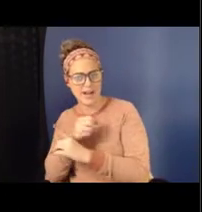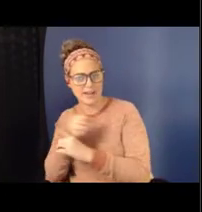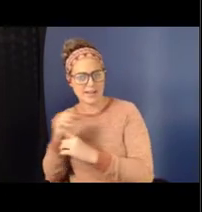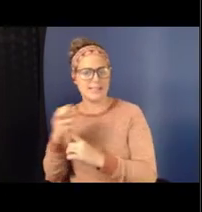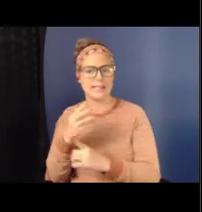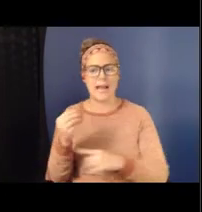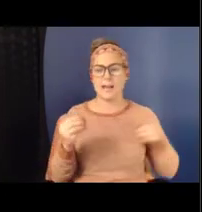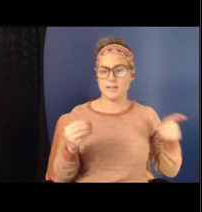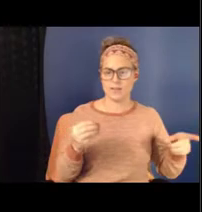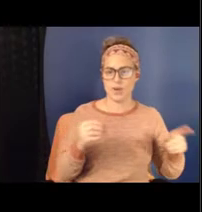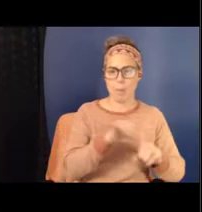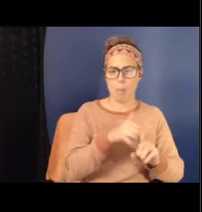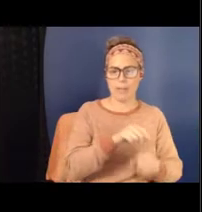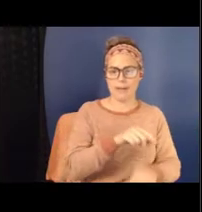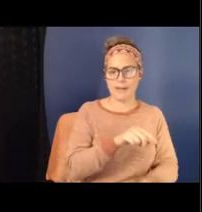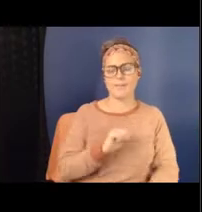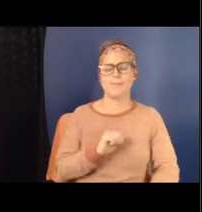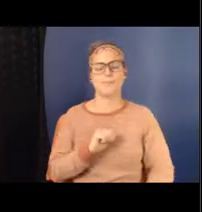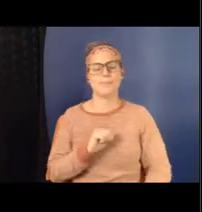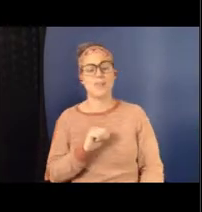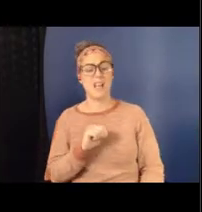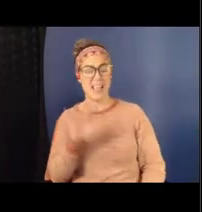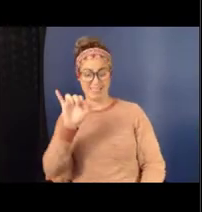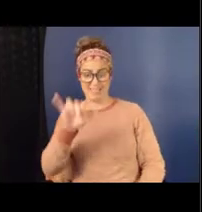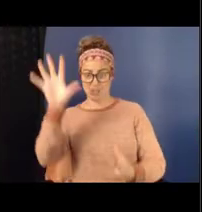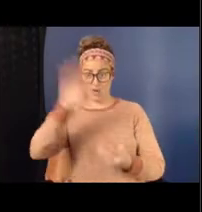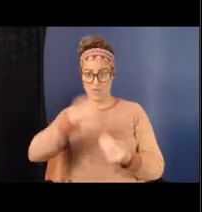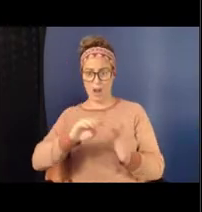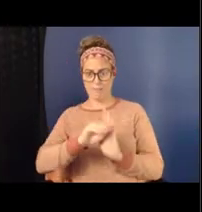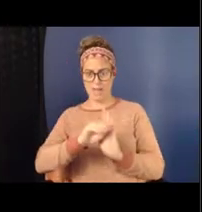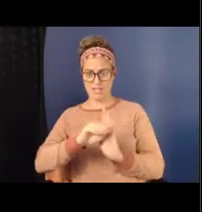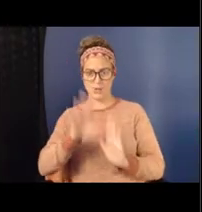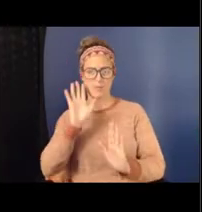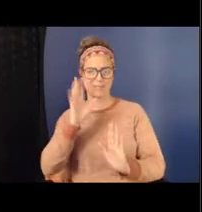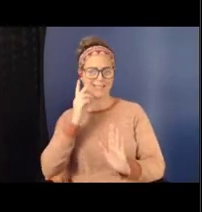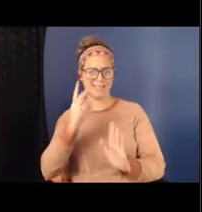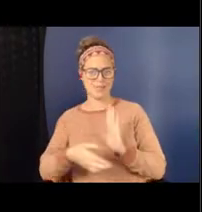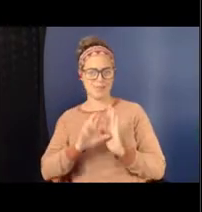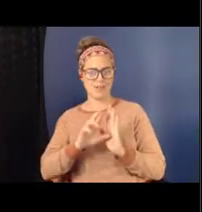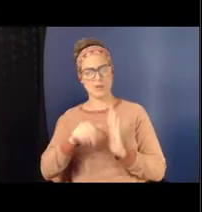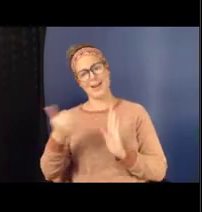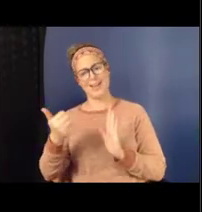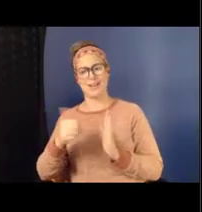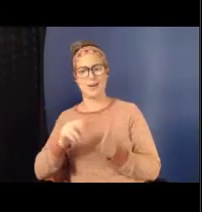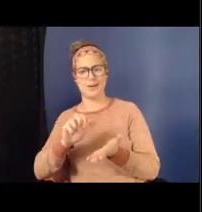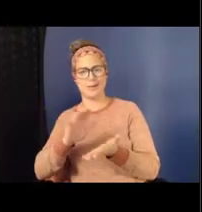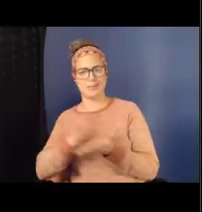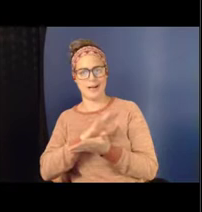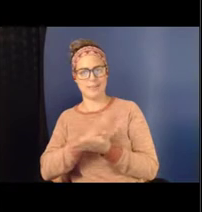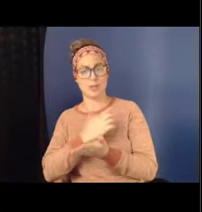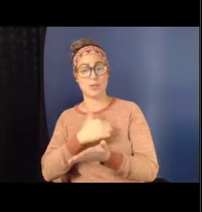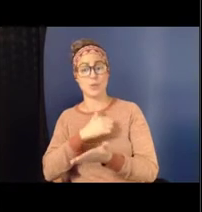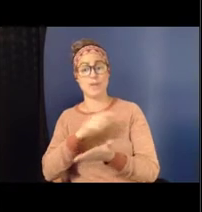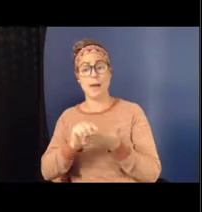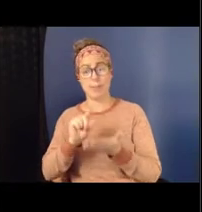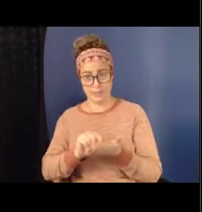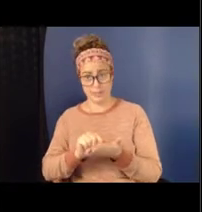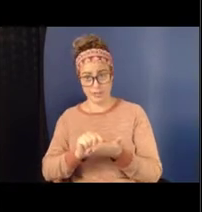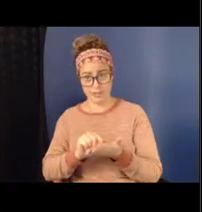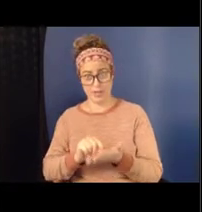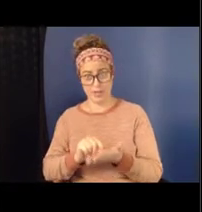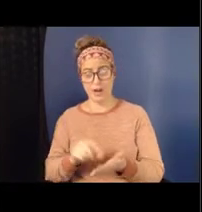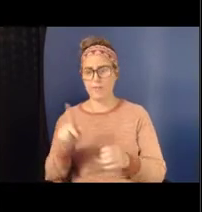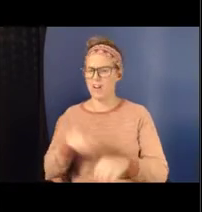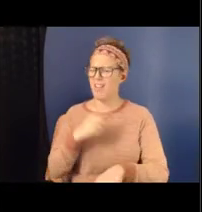overall model you'll see in the review and other papers that we've published. So, for a very long time, we've tried to